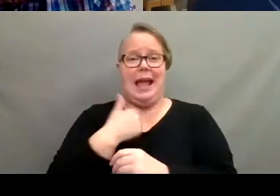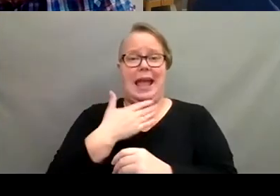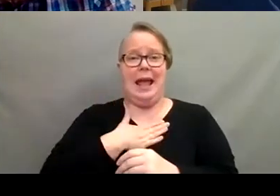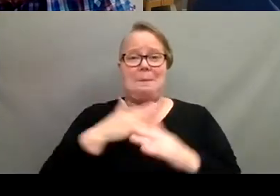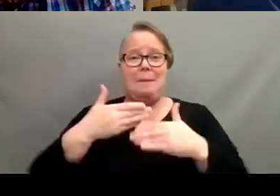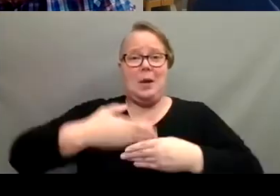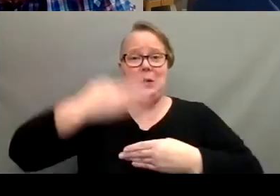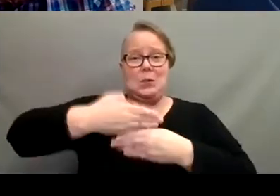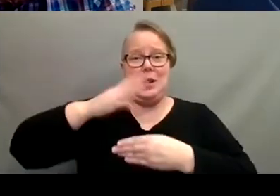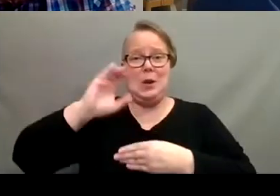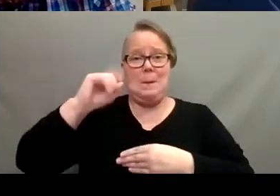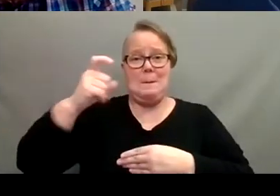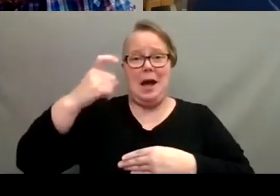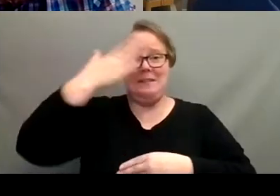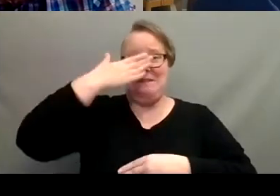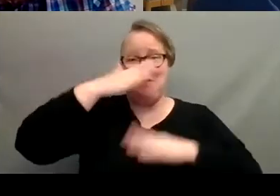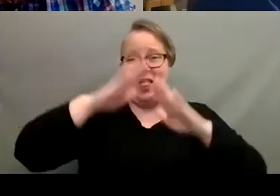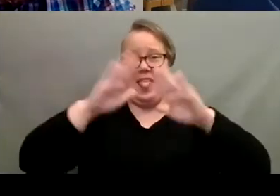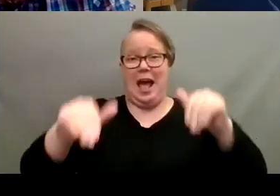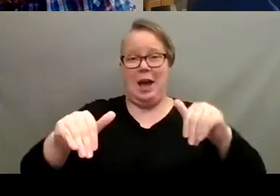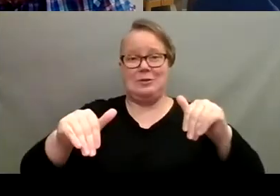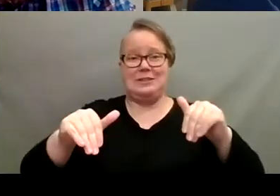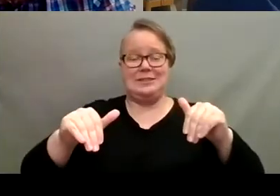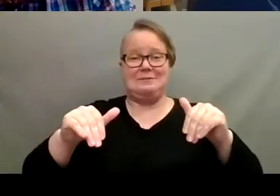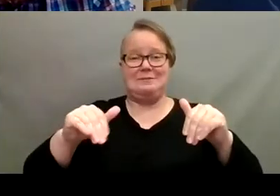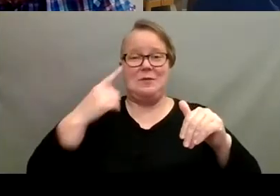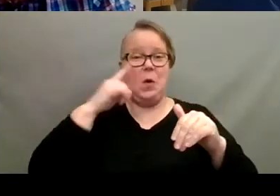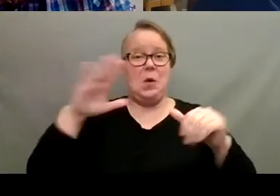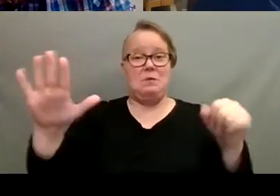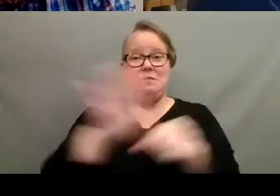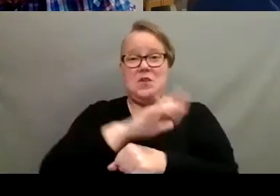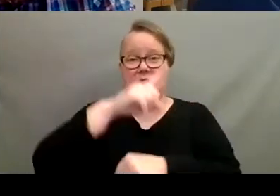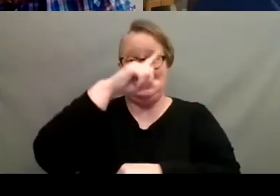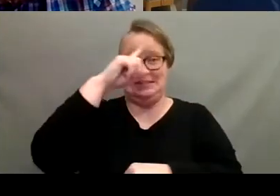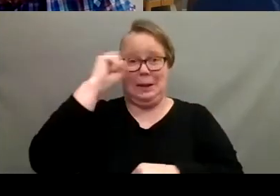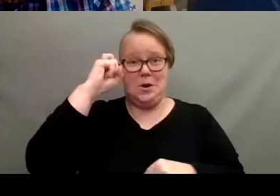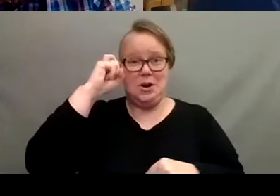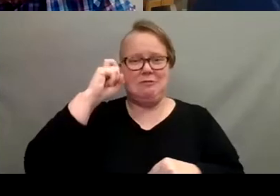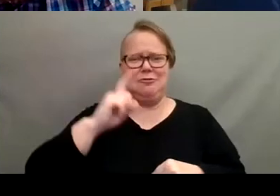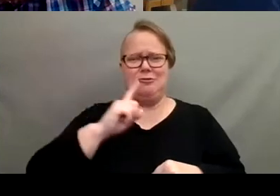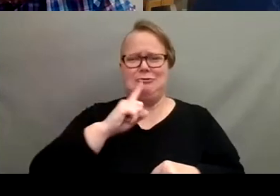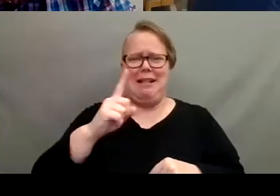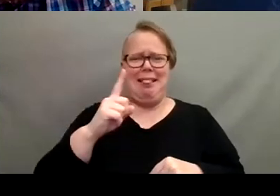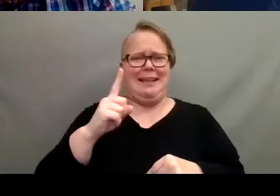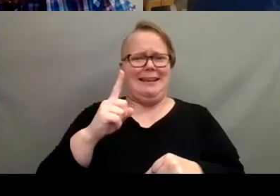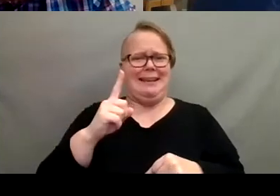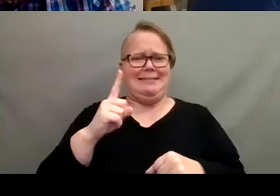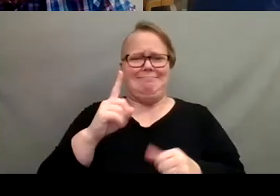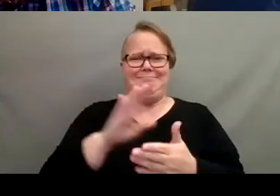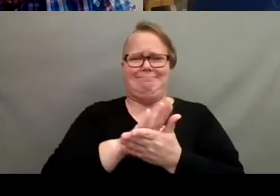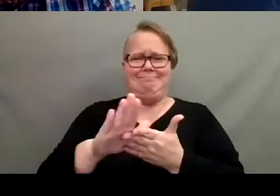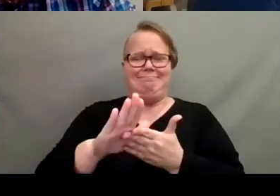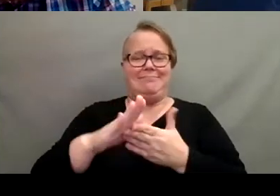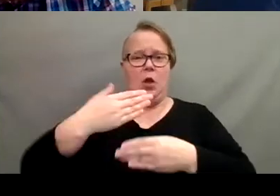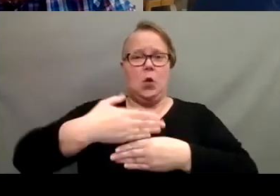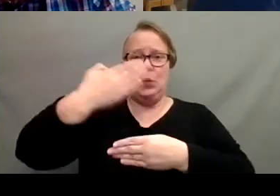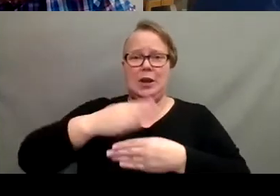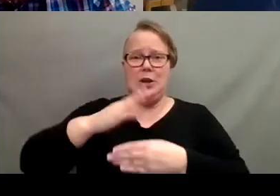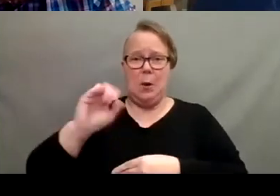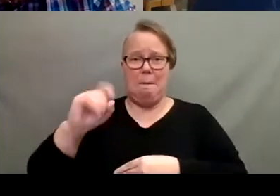boxes out in the front of my house all summer long. It was a really tough plant to have in the window boxes.